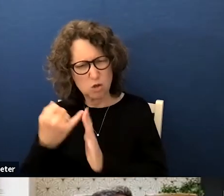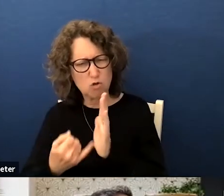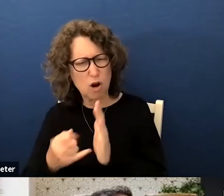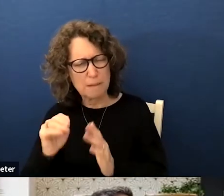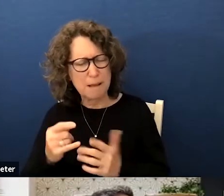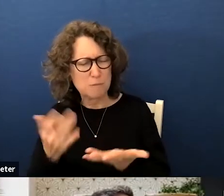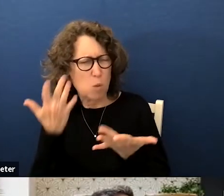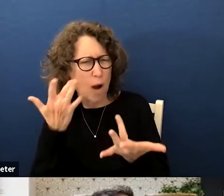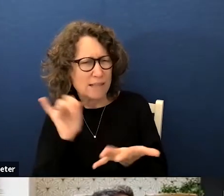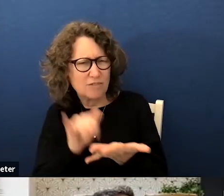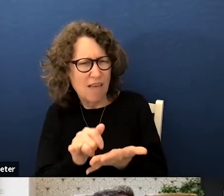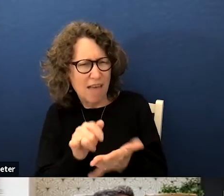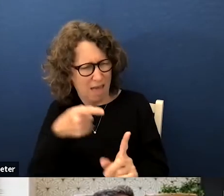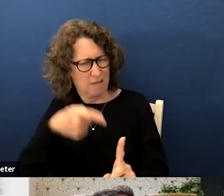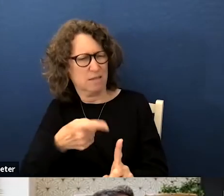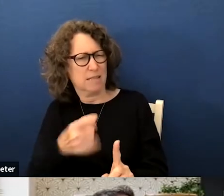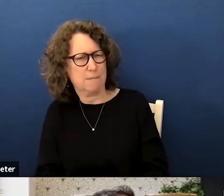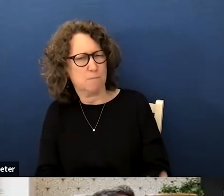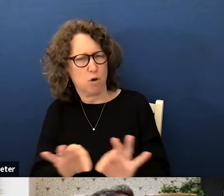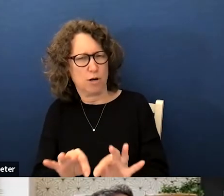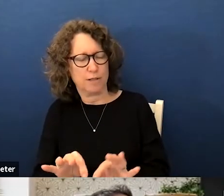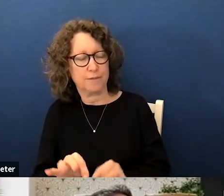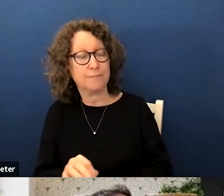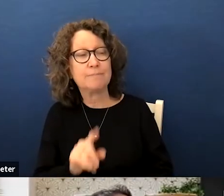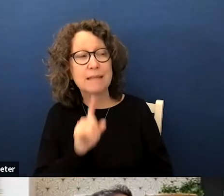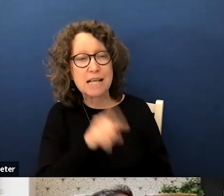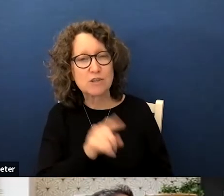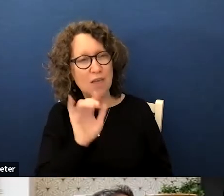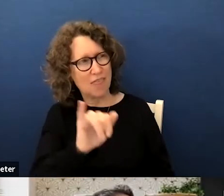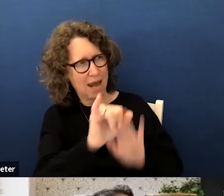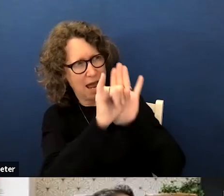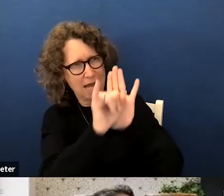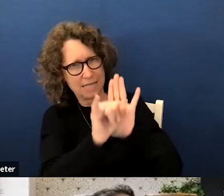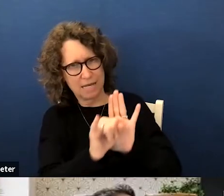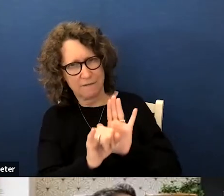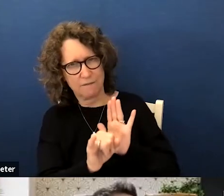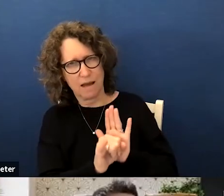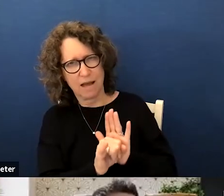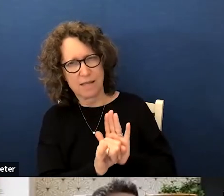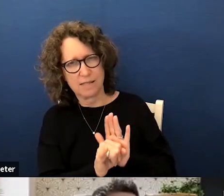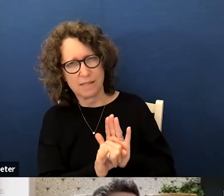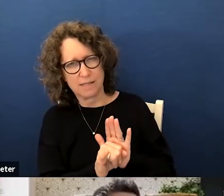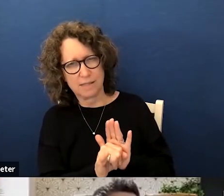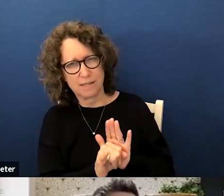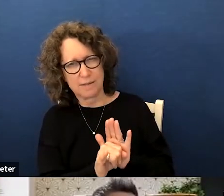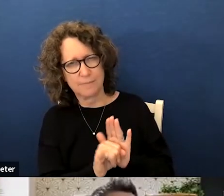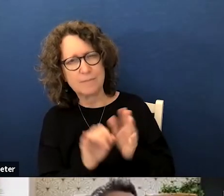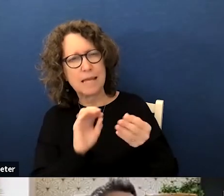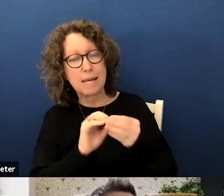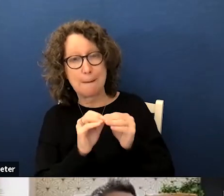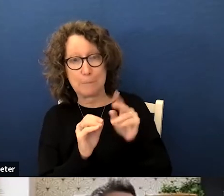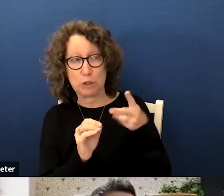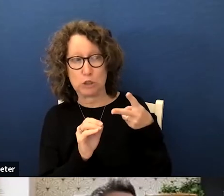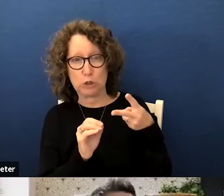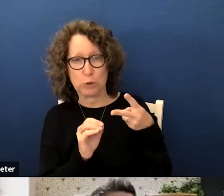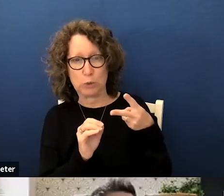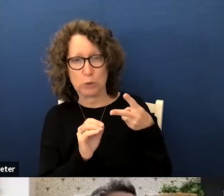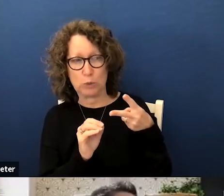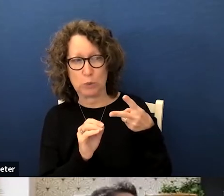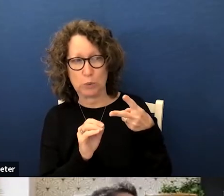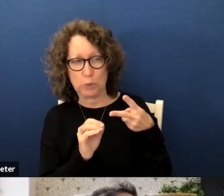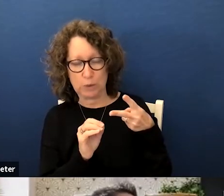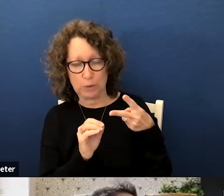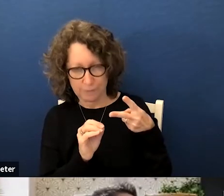that is identifying um again number two for the consideration